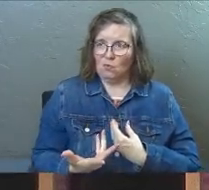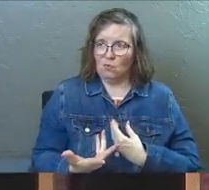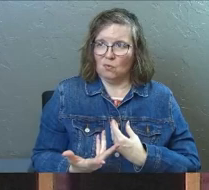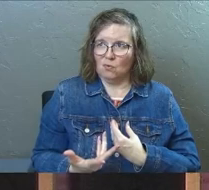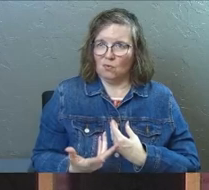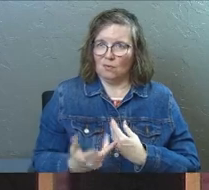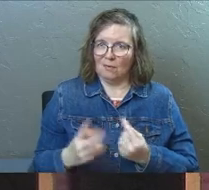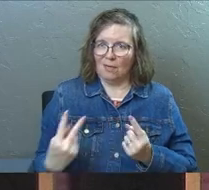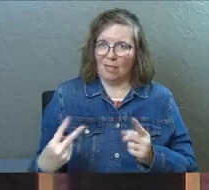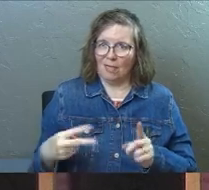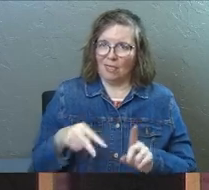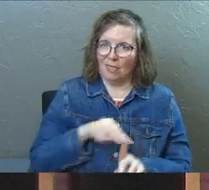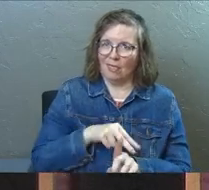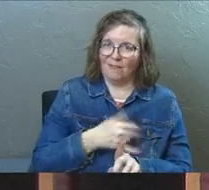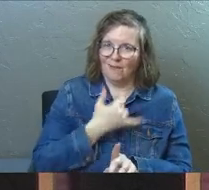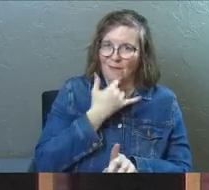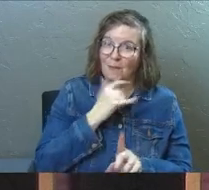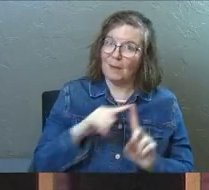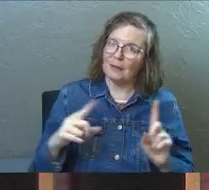But it's complicated, right?